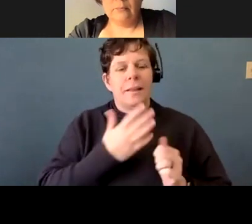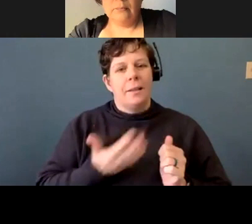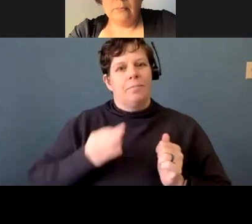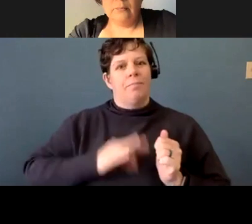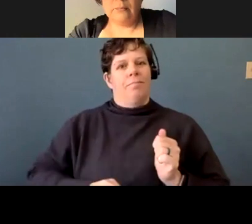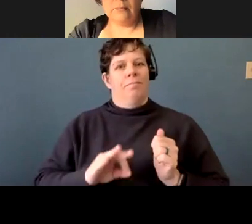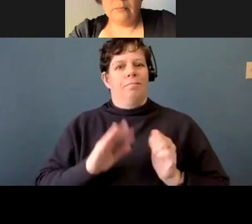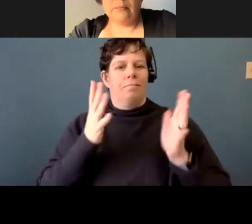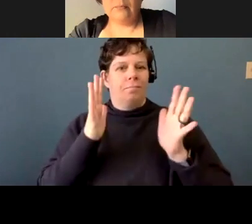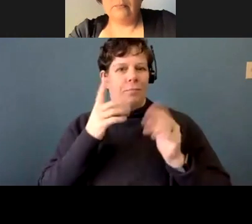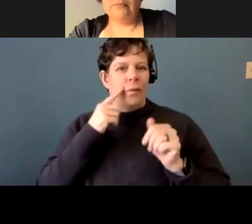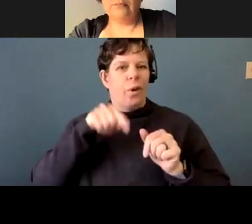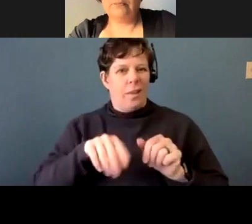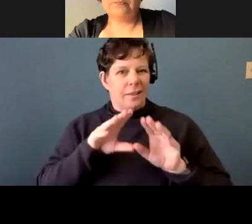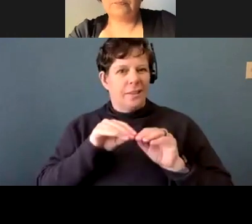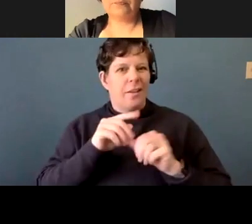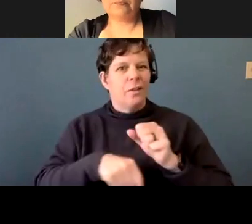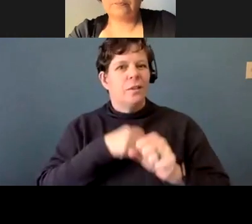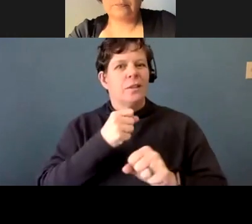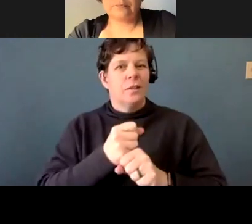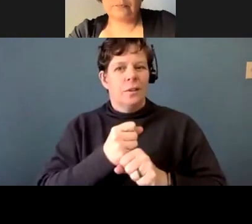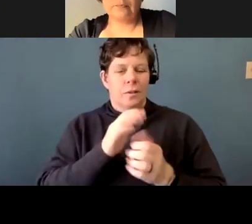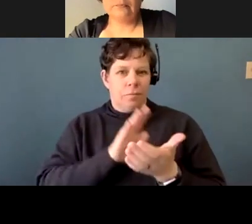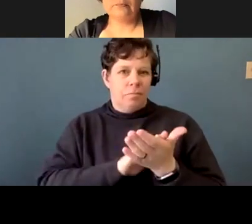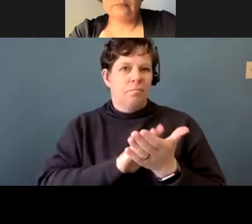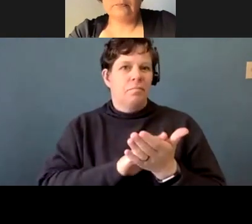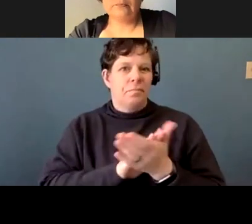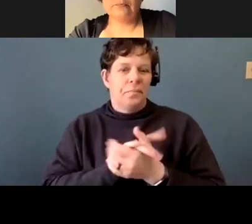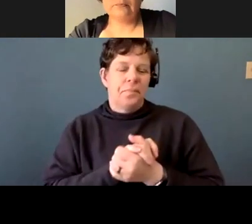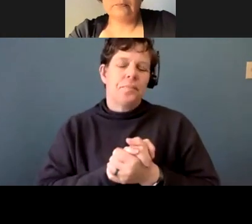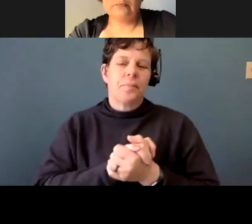virtual conference this, this year, this first time around, um,